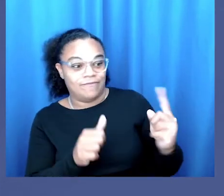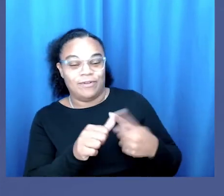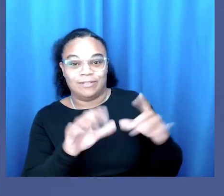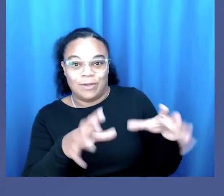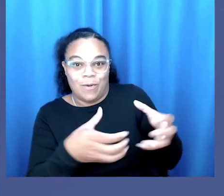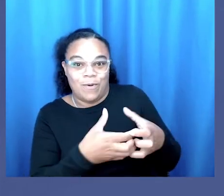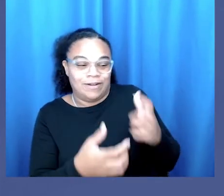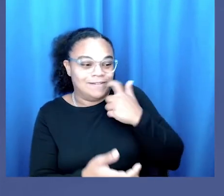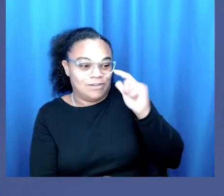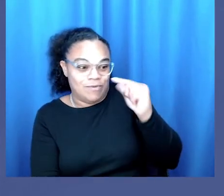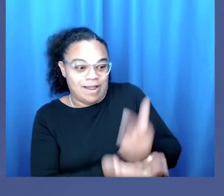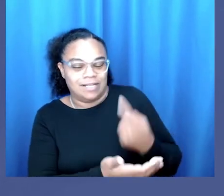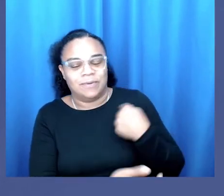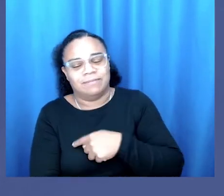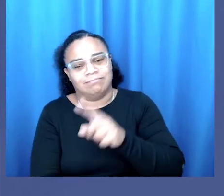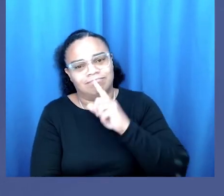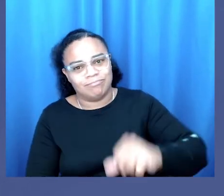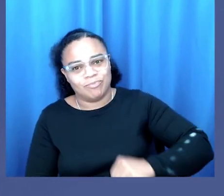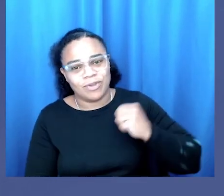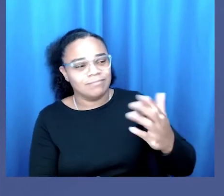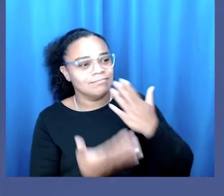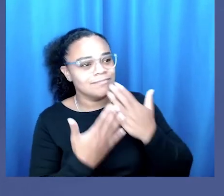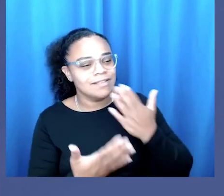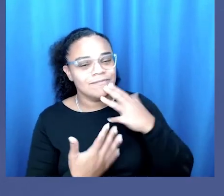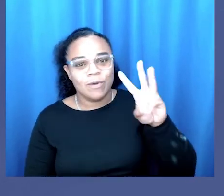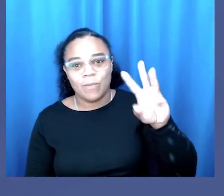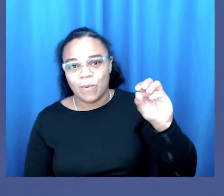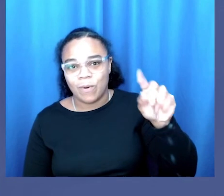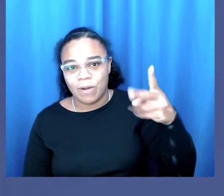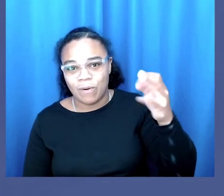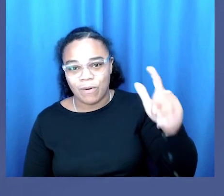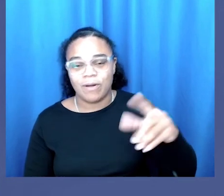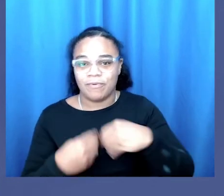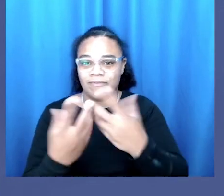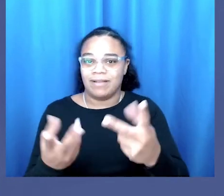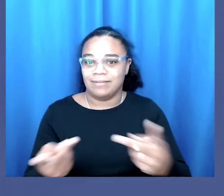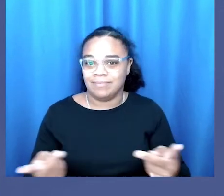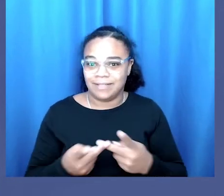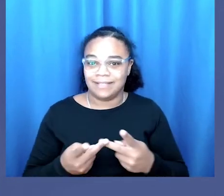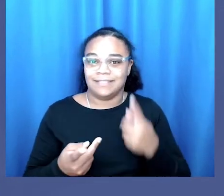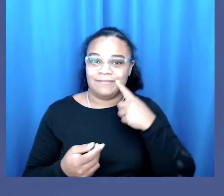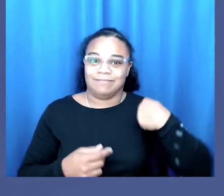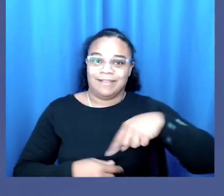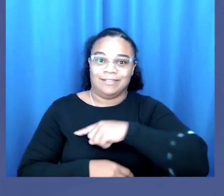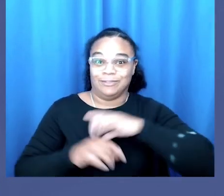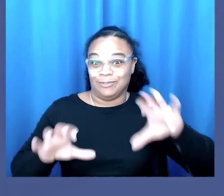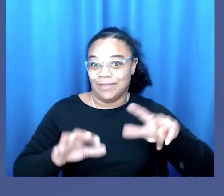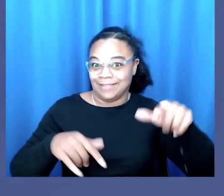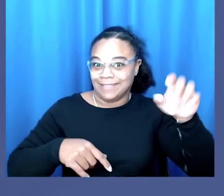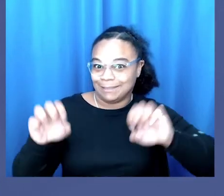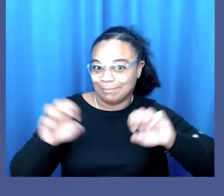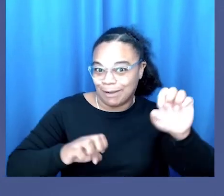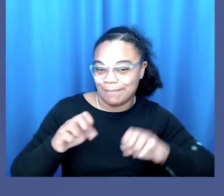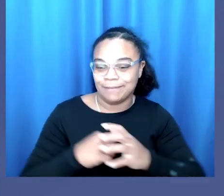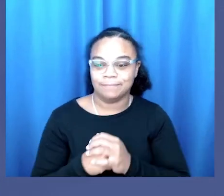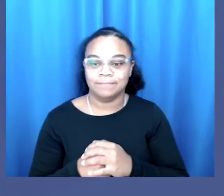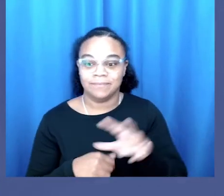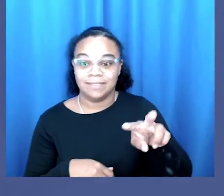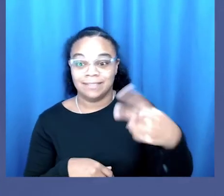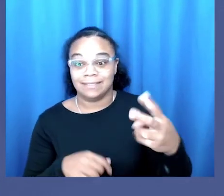that just graduated we're immensely proud we're really thankful of Woodhull for providing this platform and space to conduct this experiment.